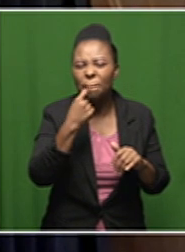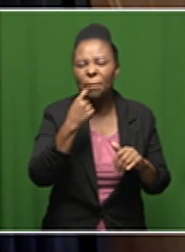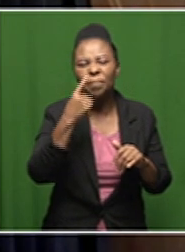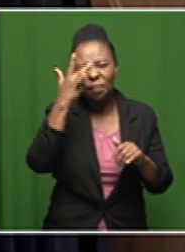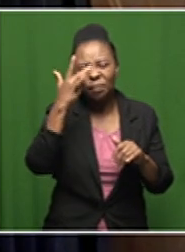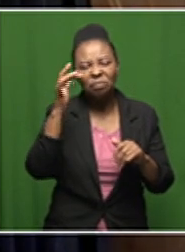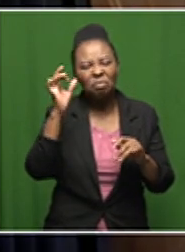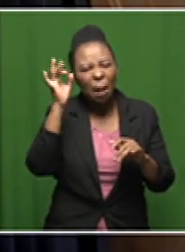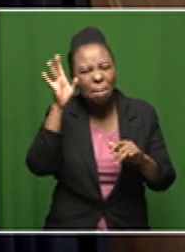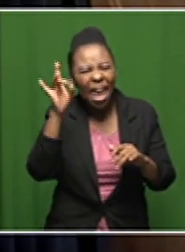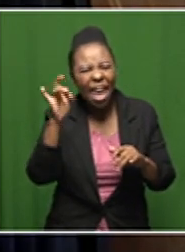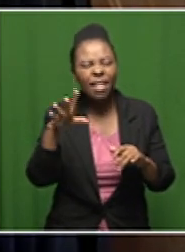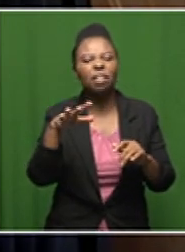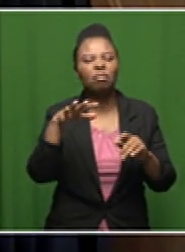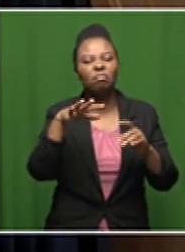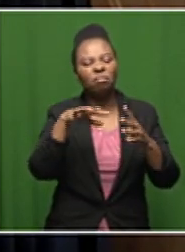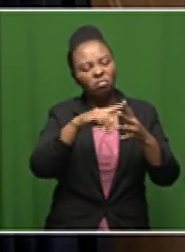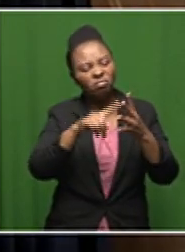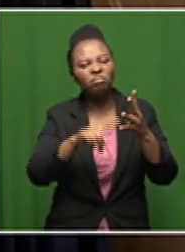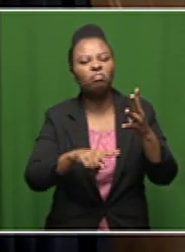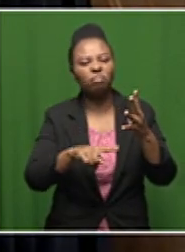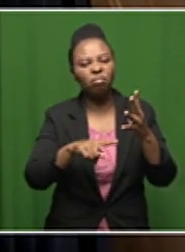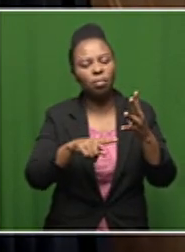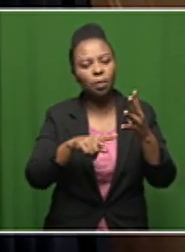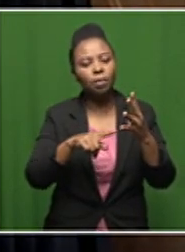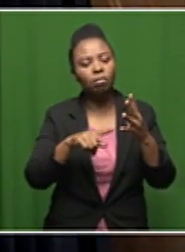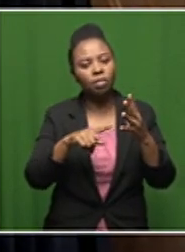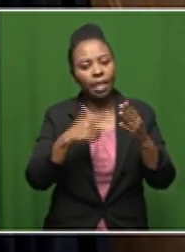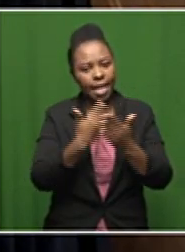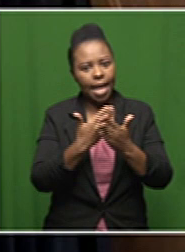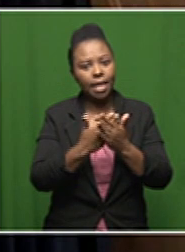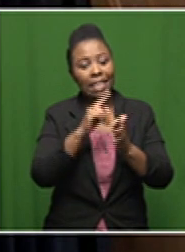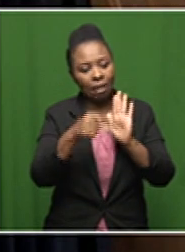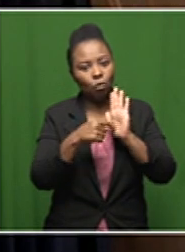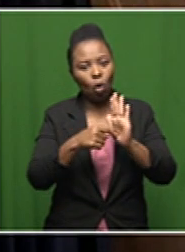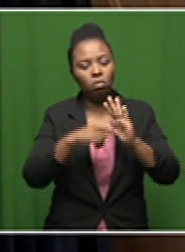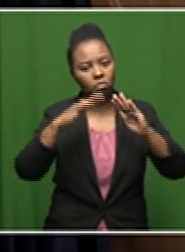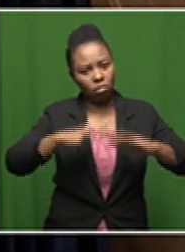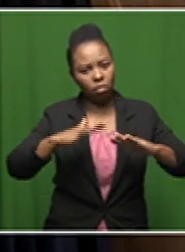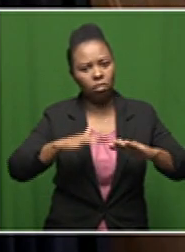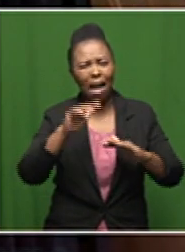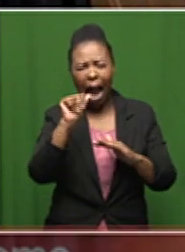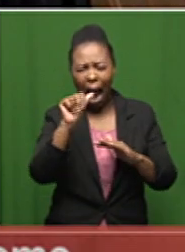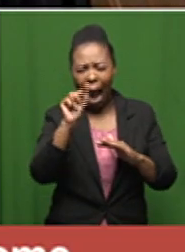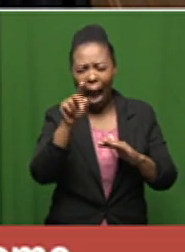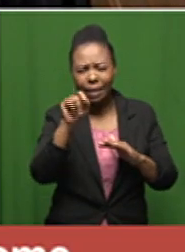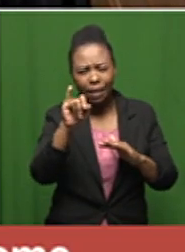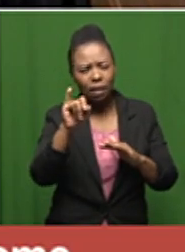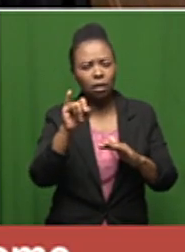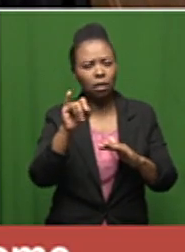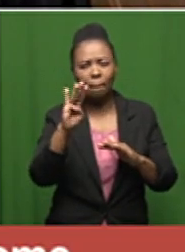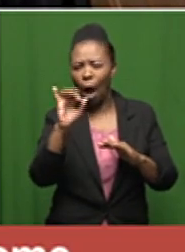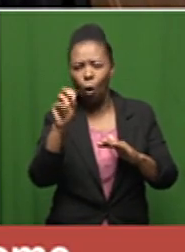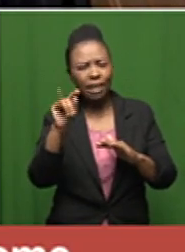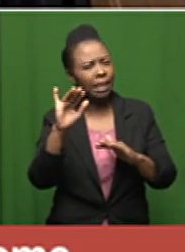pulse oximeter to enable you to go through that to minimize the symptoms an antibiotic doesn't do that the vitamins help